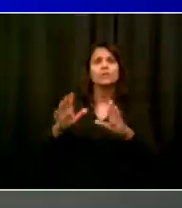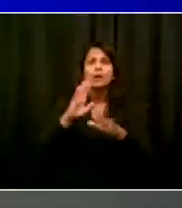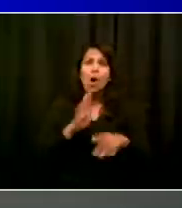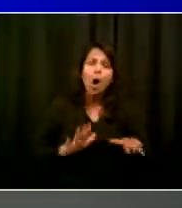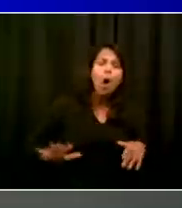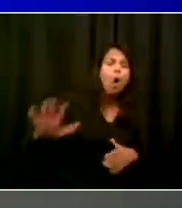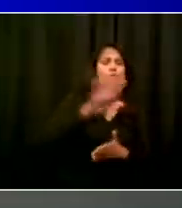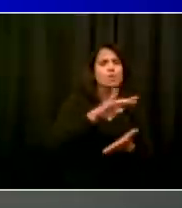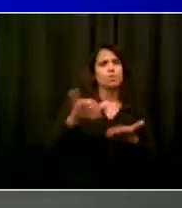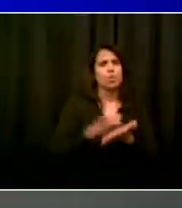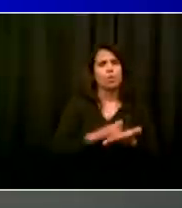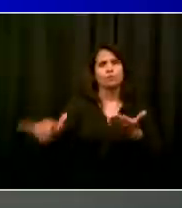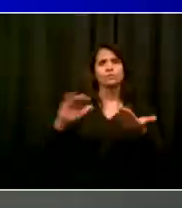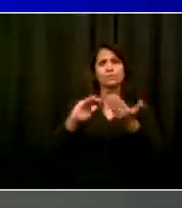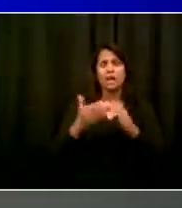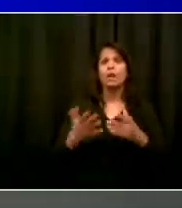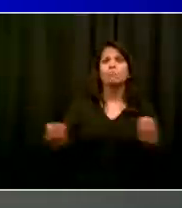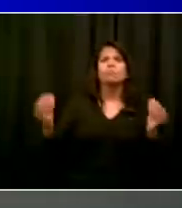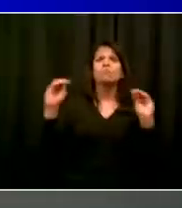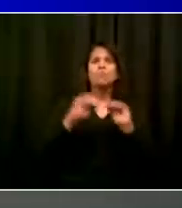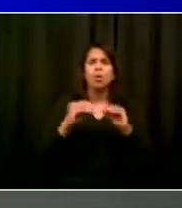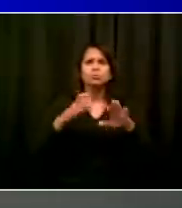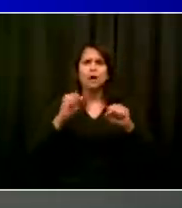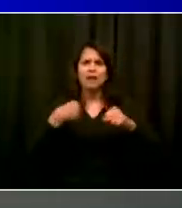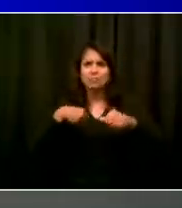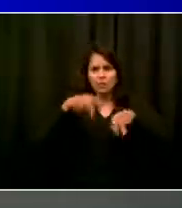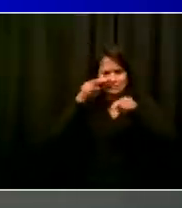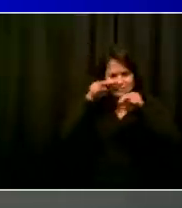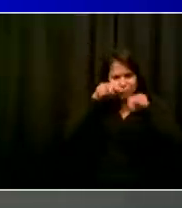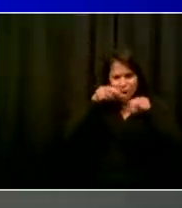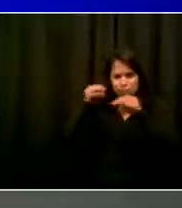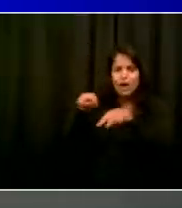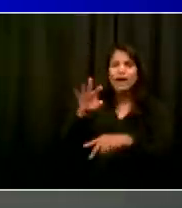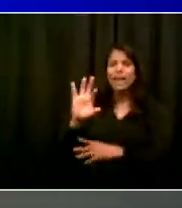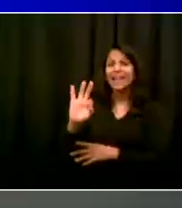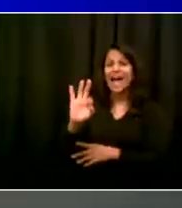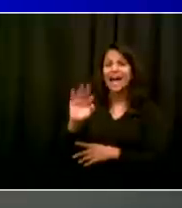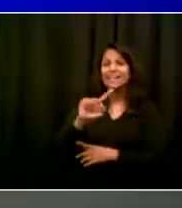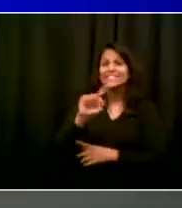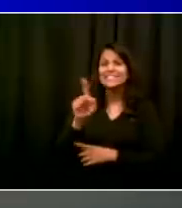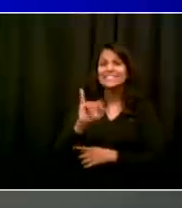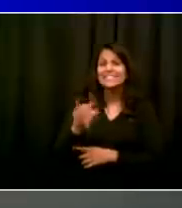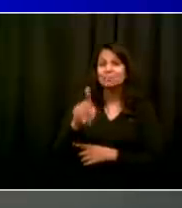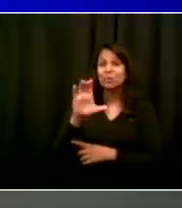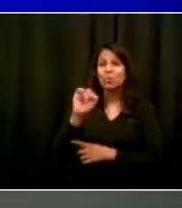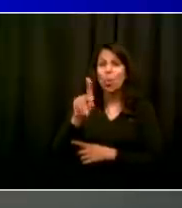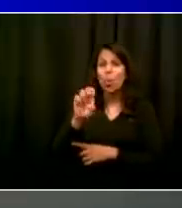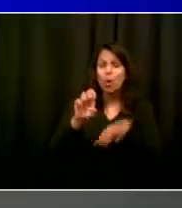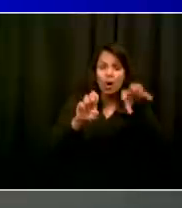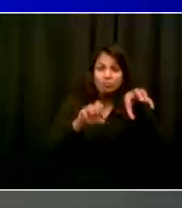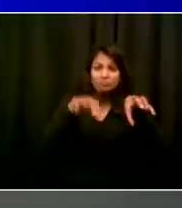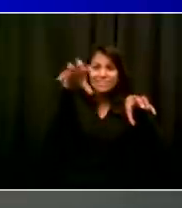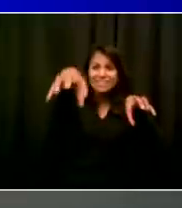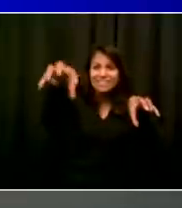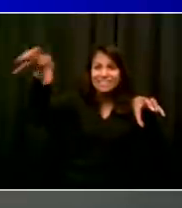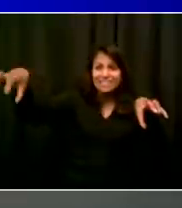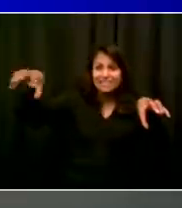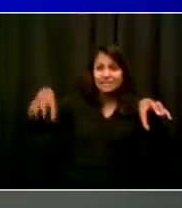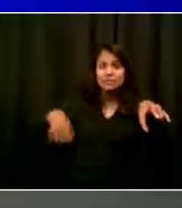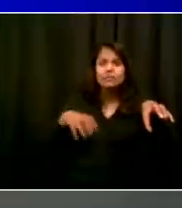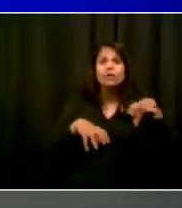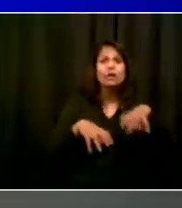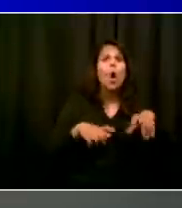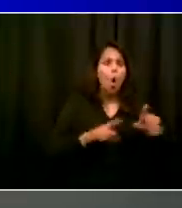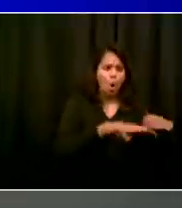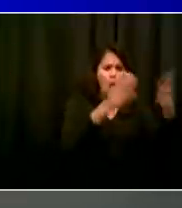problem right now. So you will see health department inspectors and other personnel out in those restaurants starting today and tonight. And they'll be